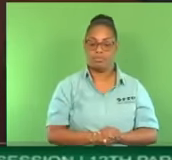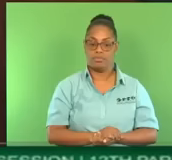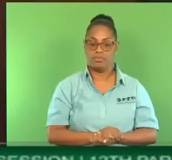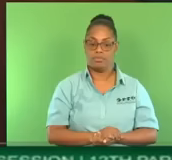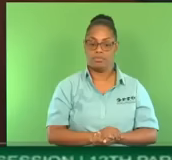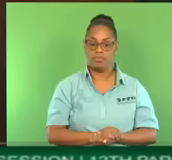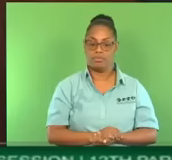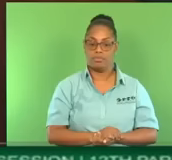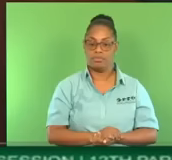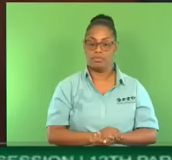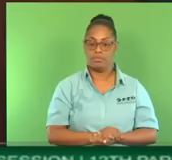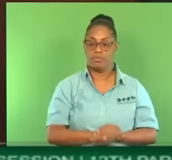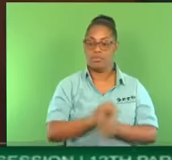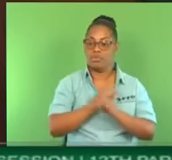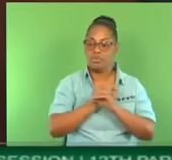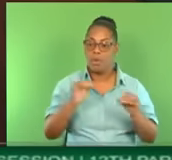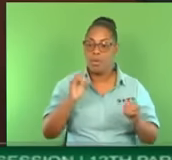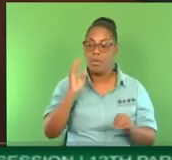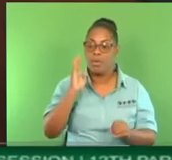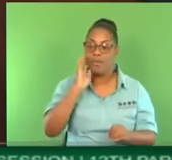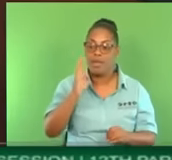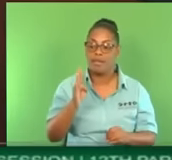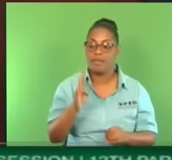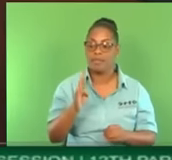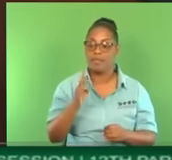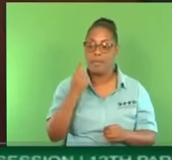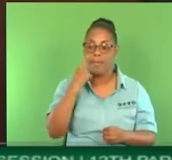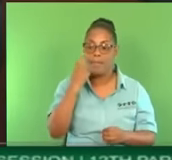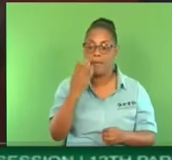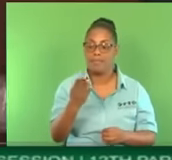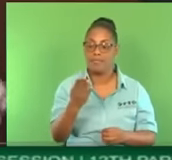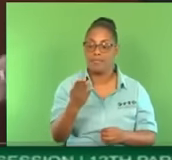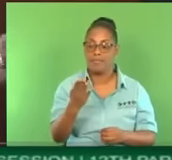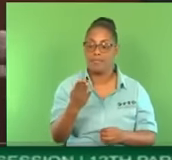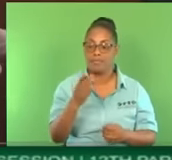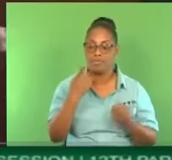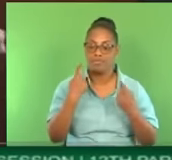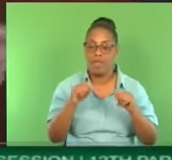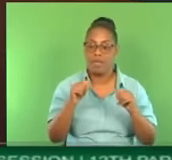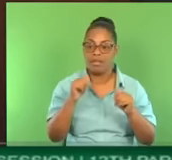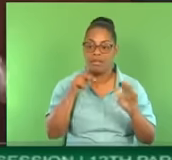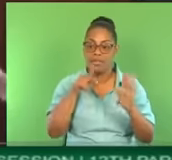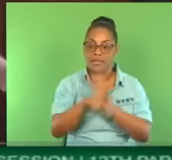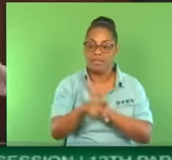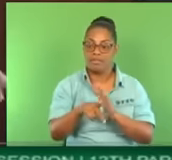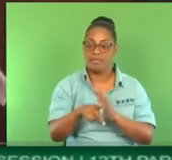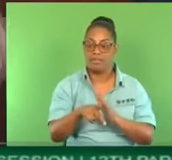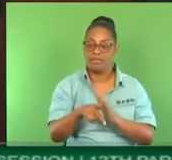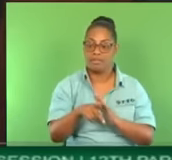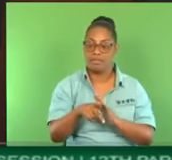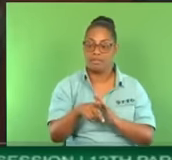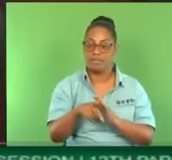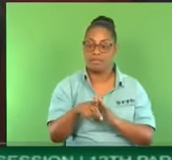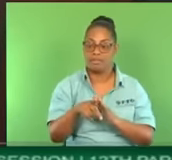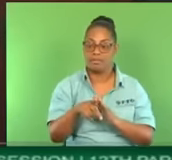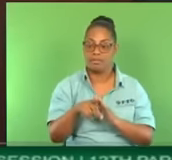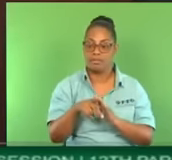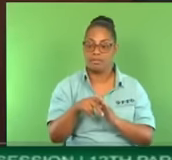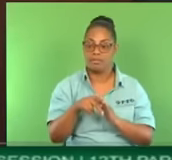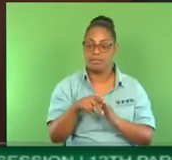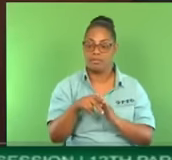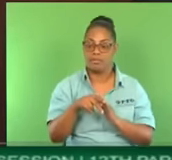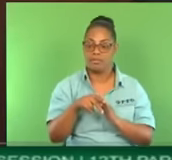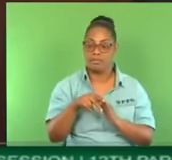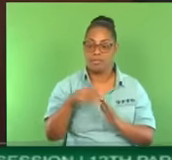no one will believe that there was an attempt on the life, on the life of a Deputy Commissioner